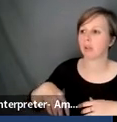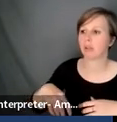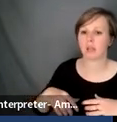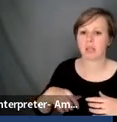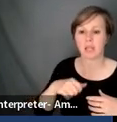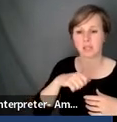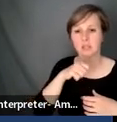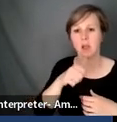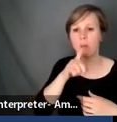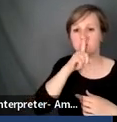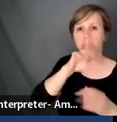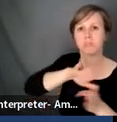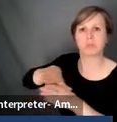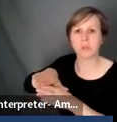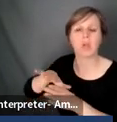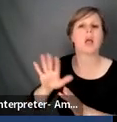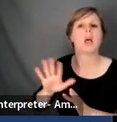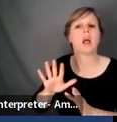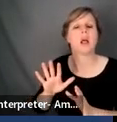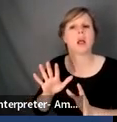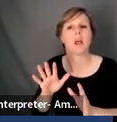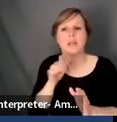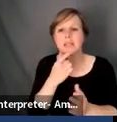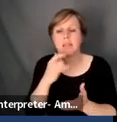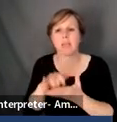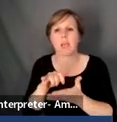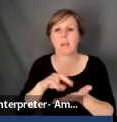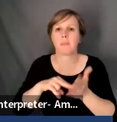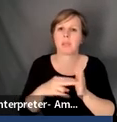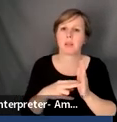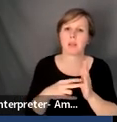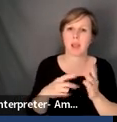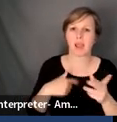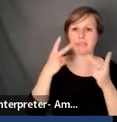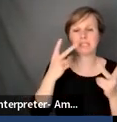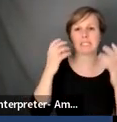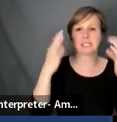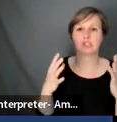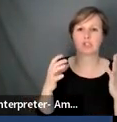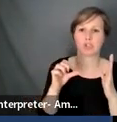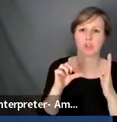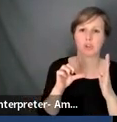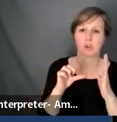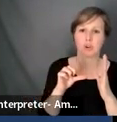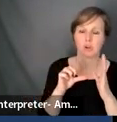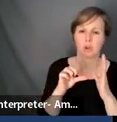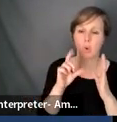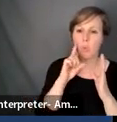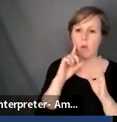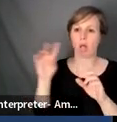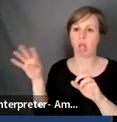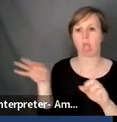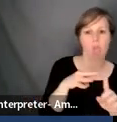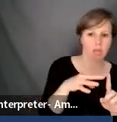discuss the topic as usually, uh, sometimes what I've seen is the educator highlight the kid that is going through that trauma.